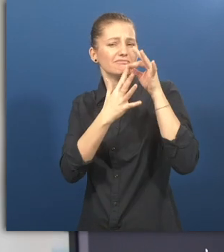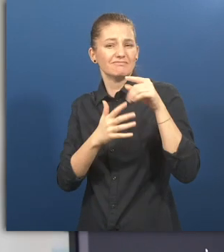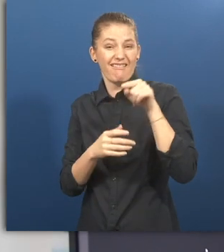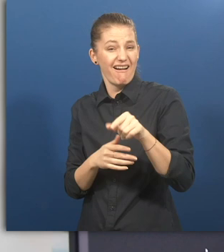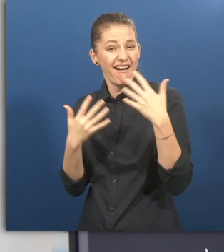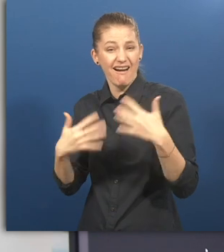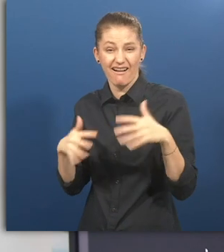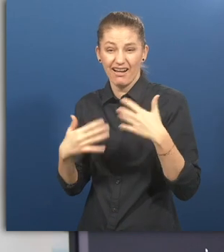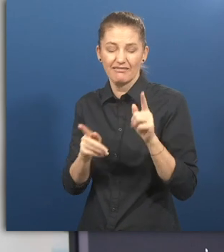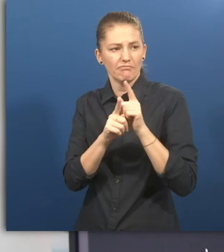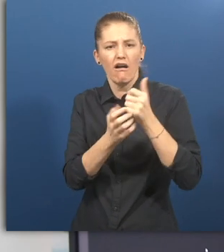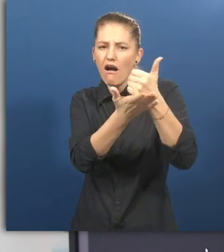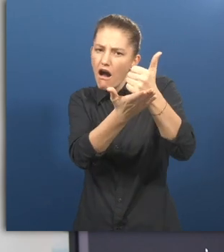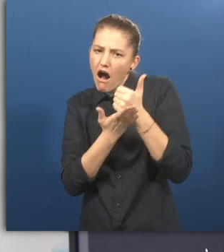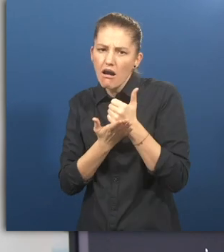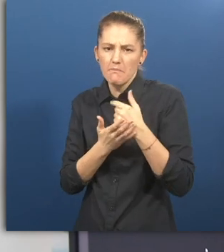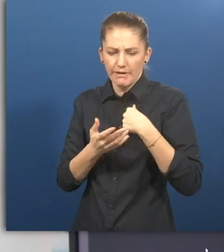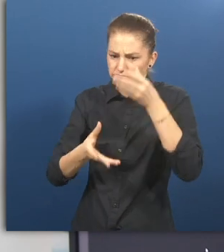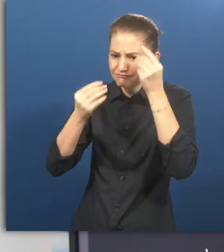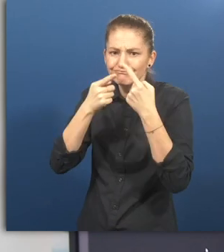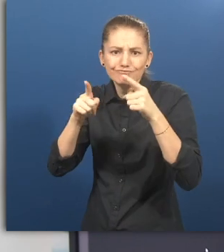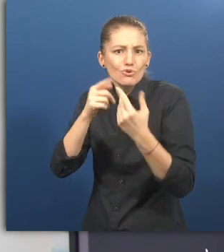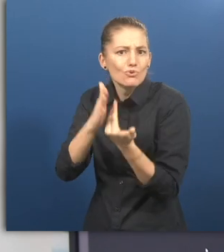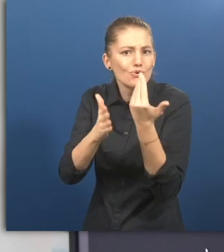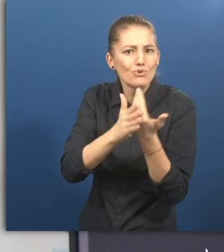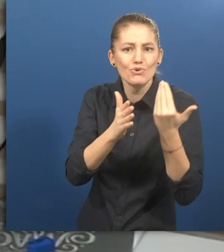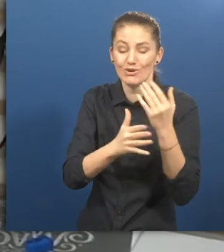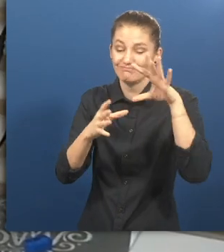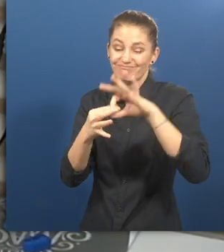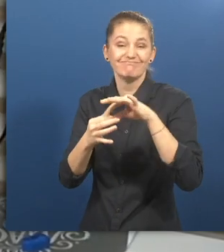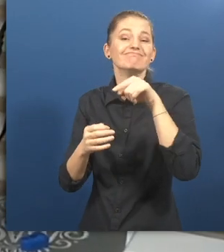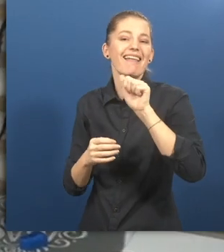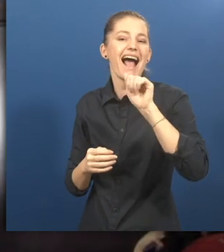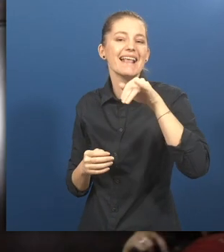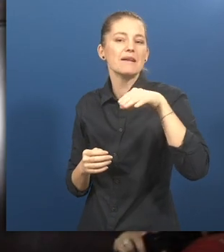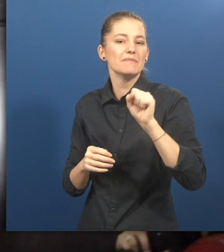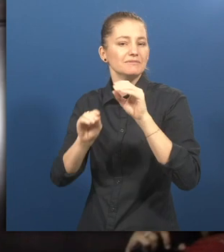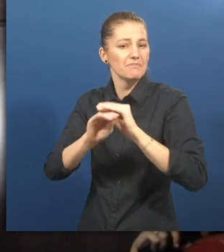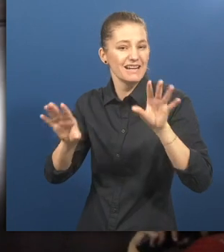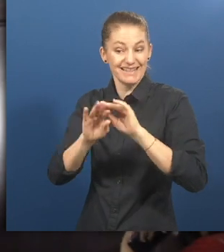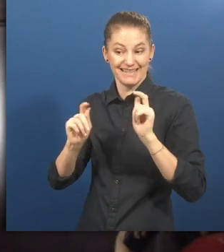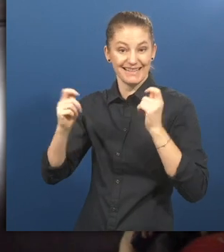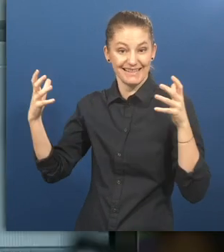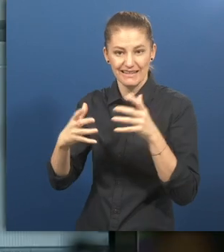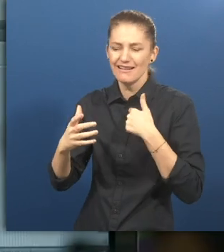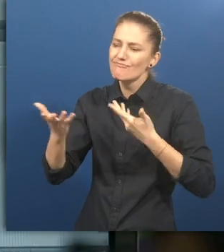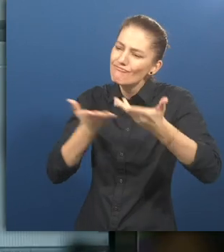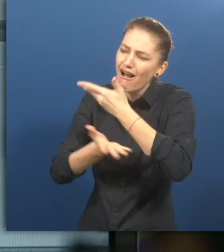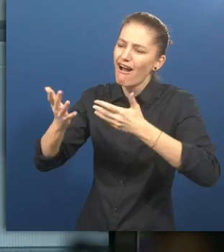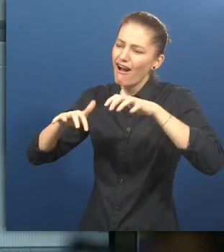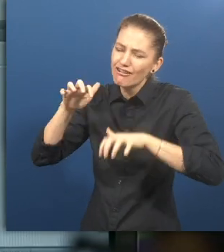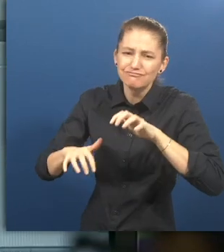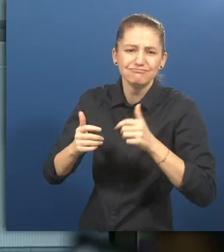to learn new by AEMP's media team. I like all the activities doing with